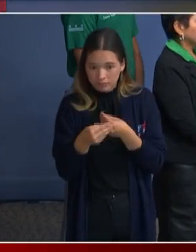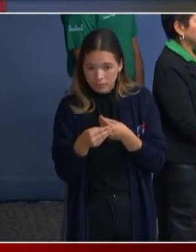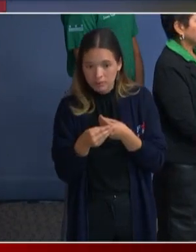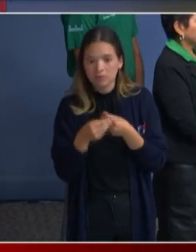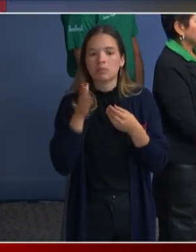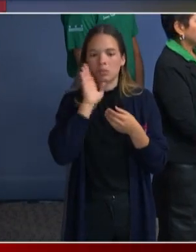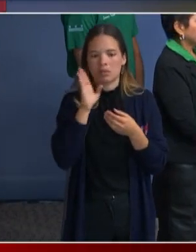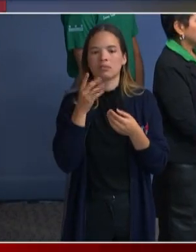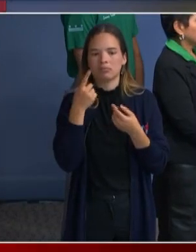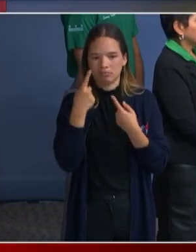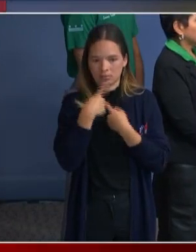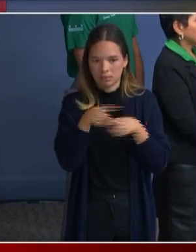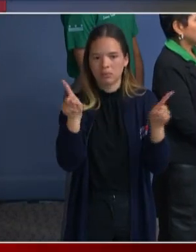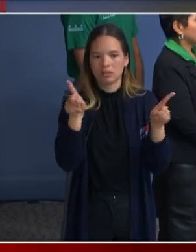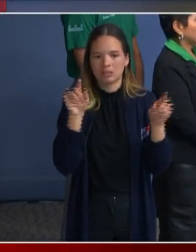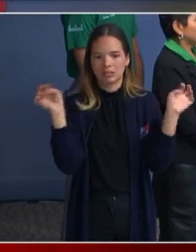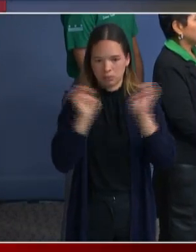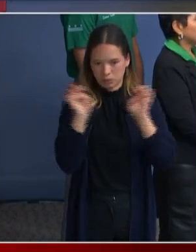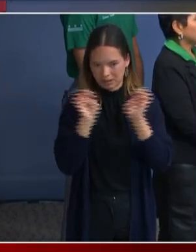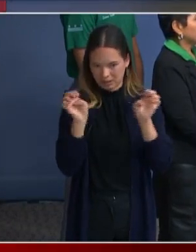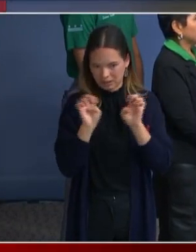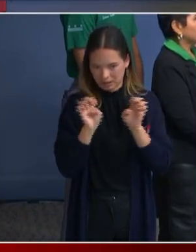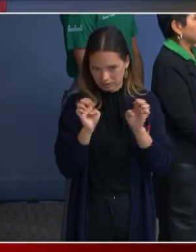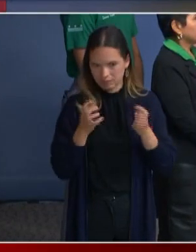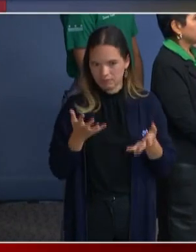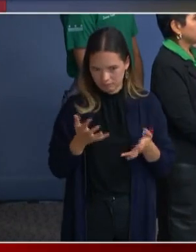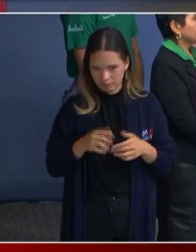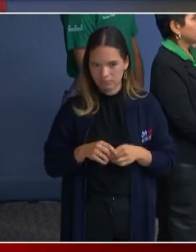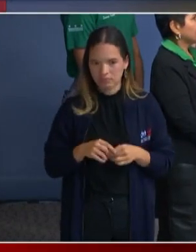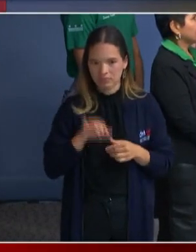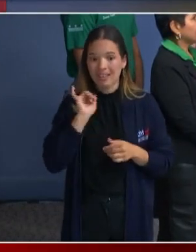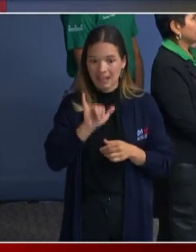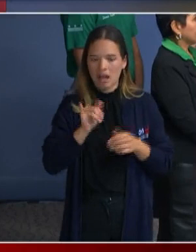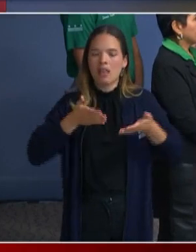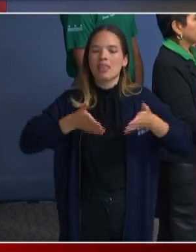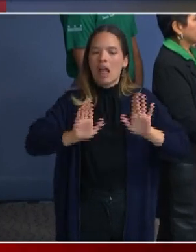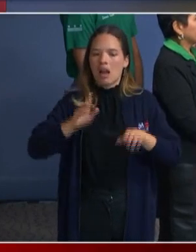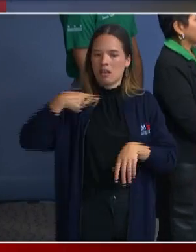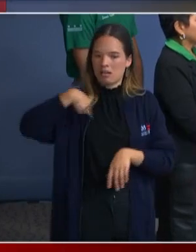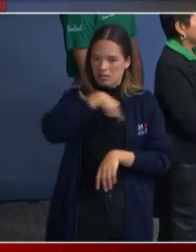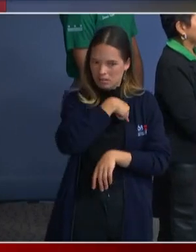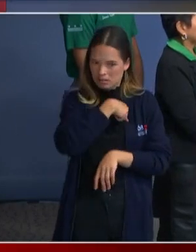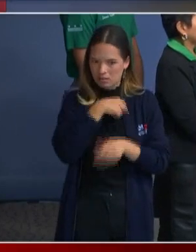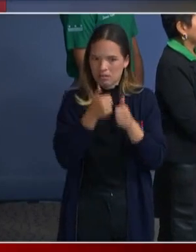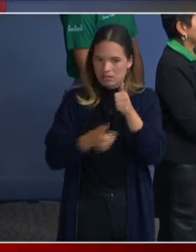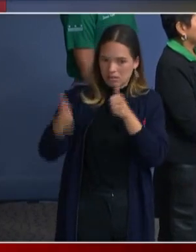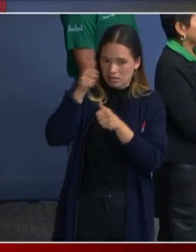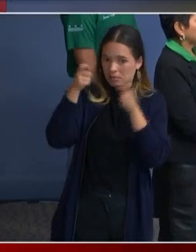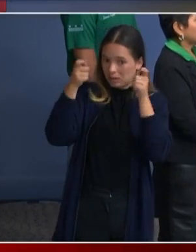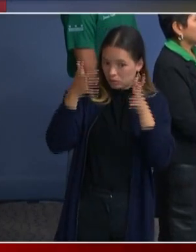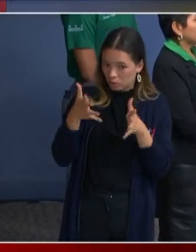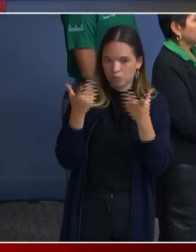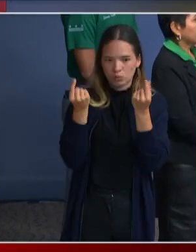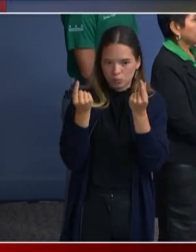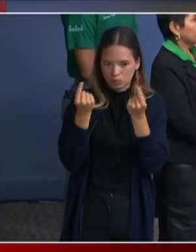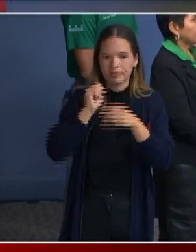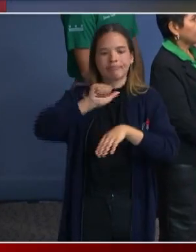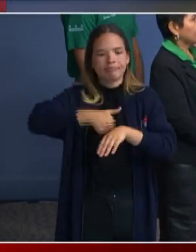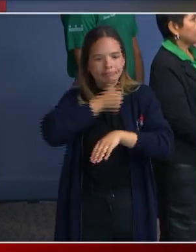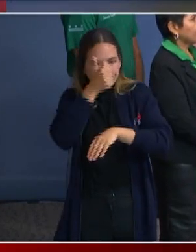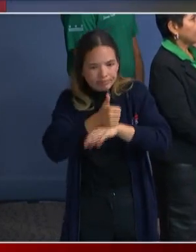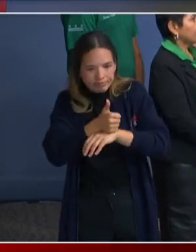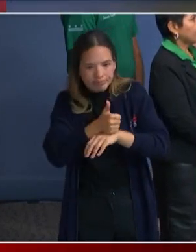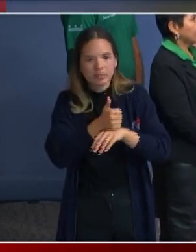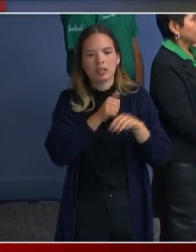public emergency will give my administration the following authority. To establish a Migrant Services Office